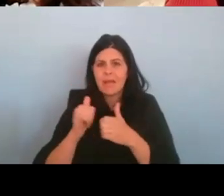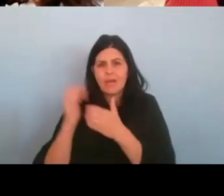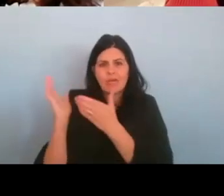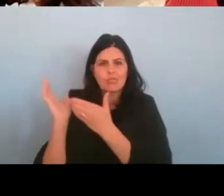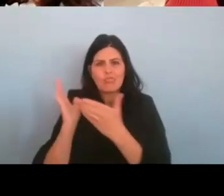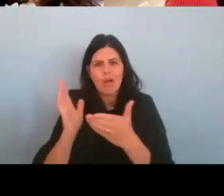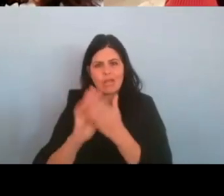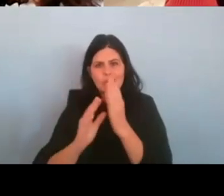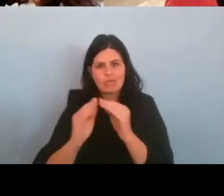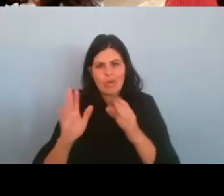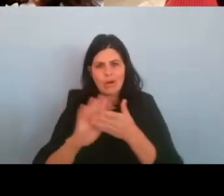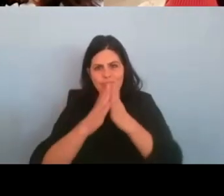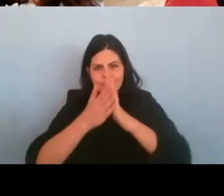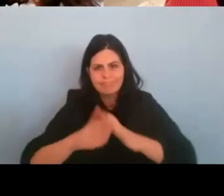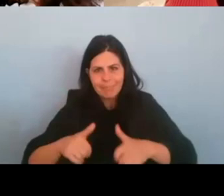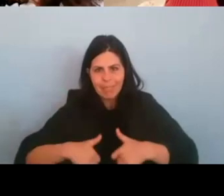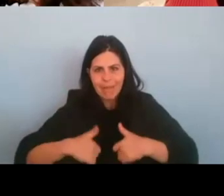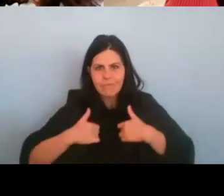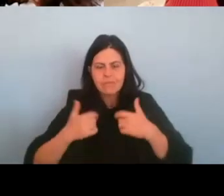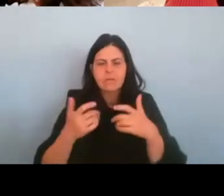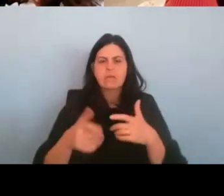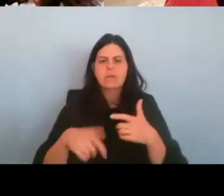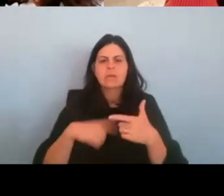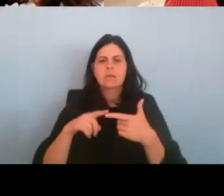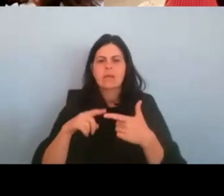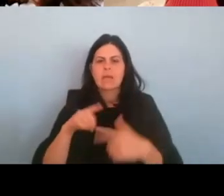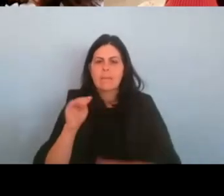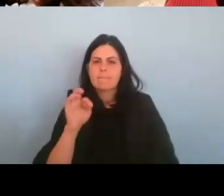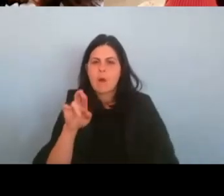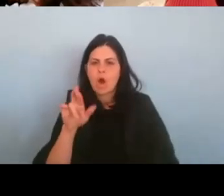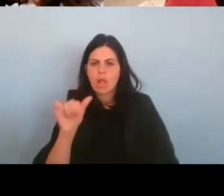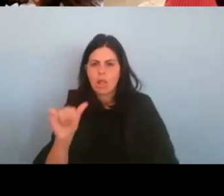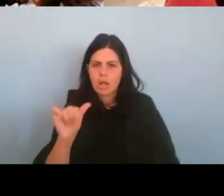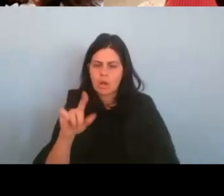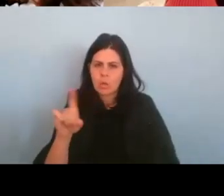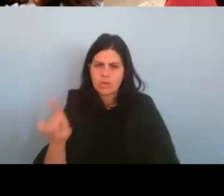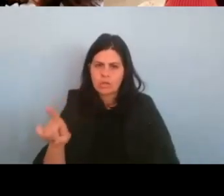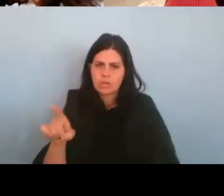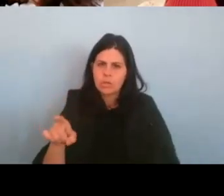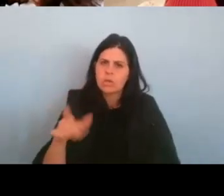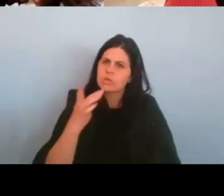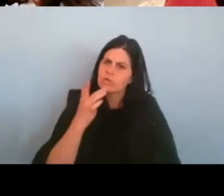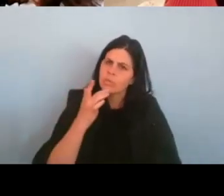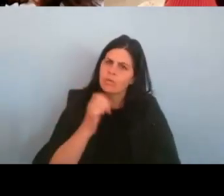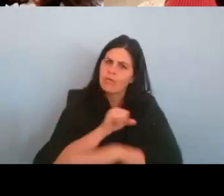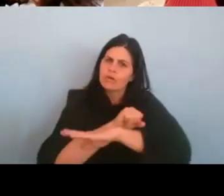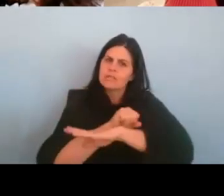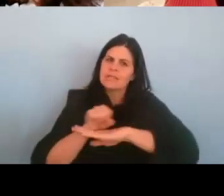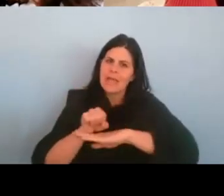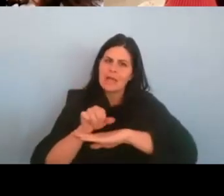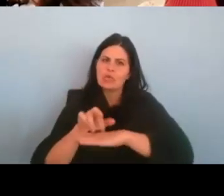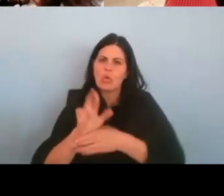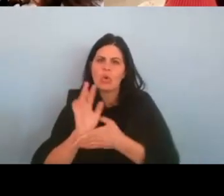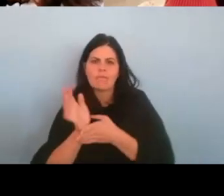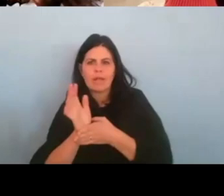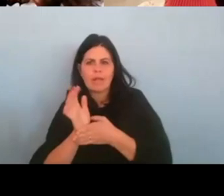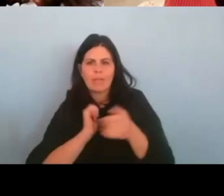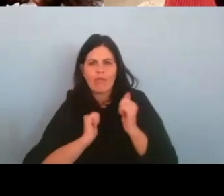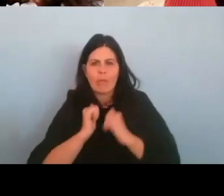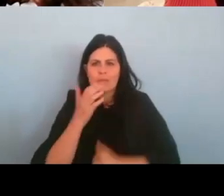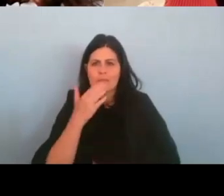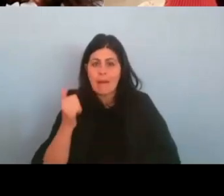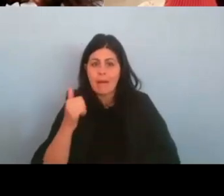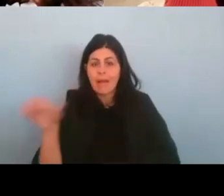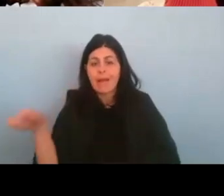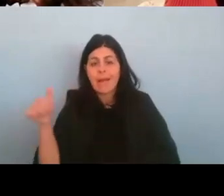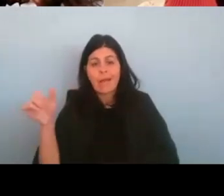And then a question for you from Marla Bronstein is, do you prefer stage or film performance better? And what other kinds of roles are